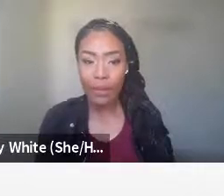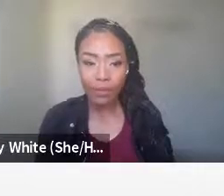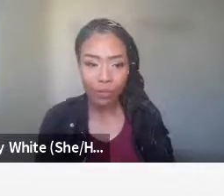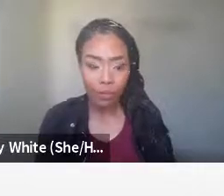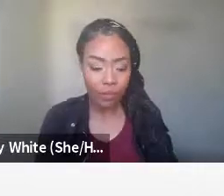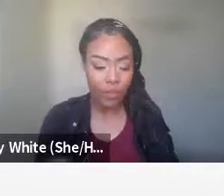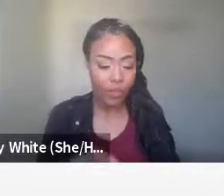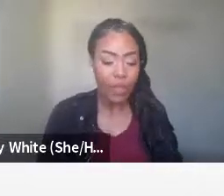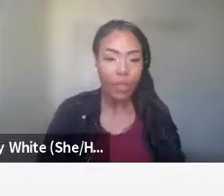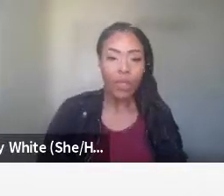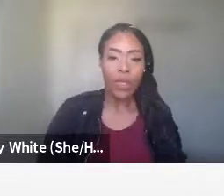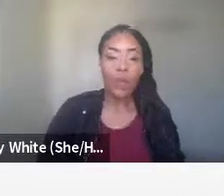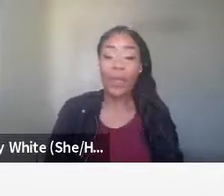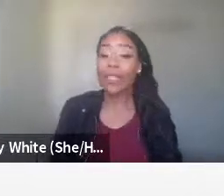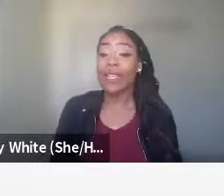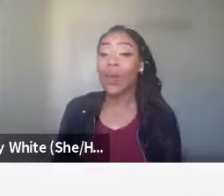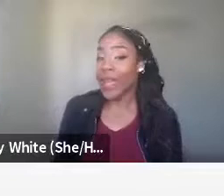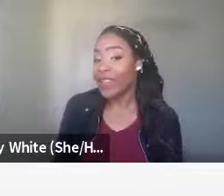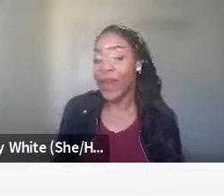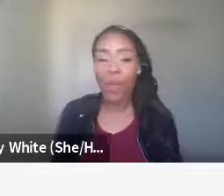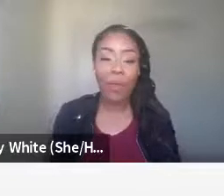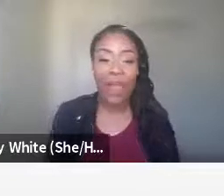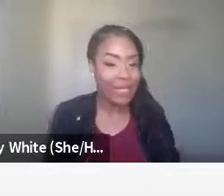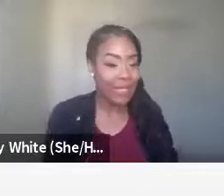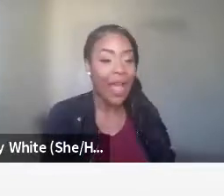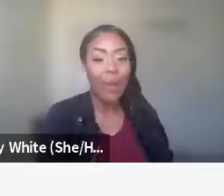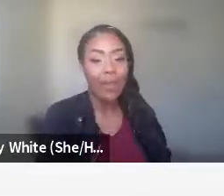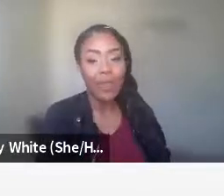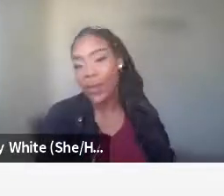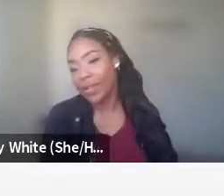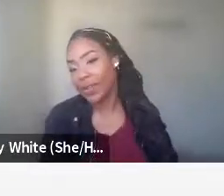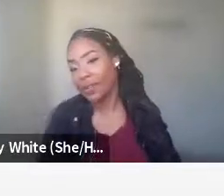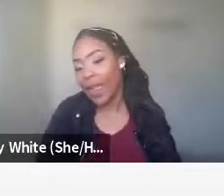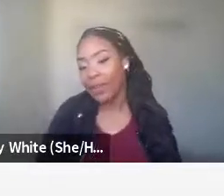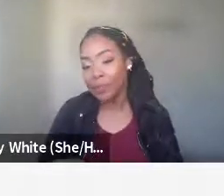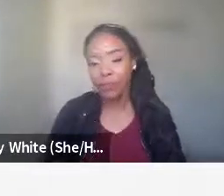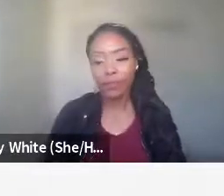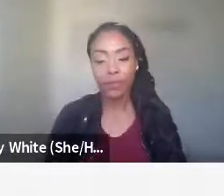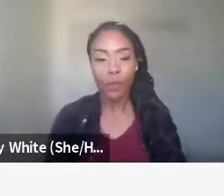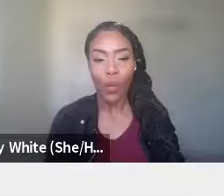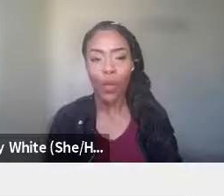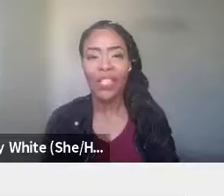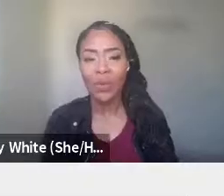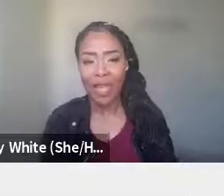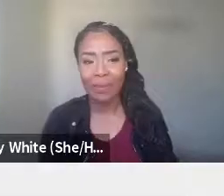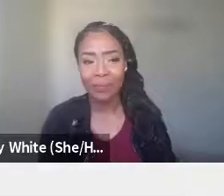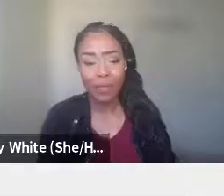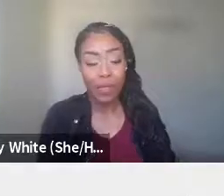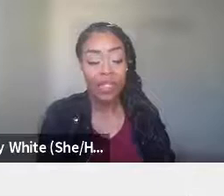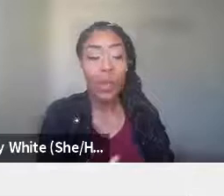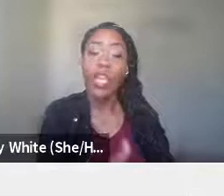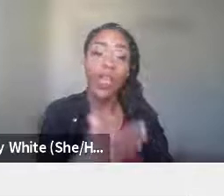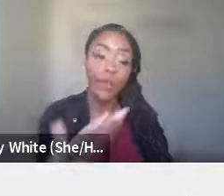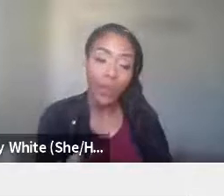All right. So you might be asking, OK, so I know my biases. Now what? What do I do? Right. What do I do with that?